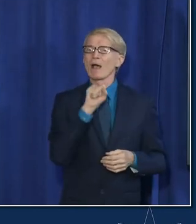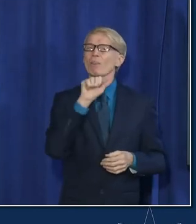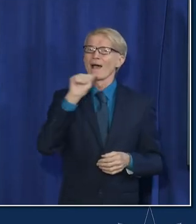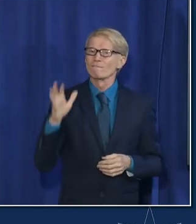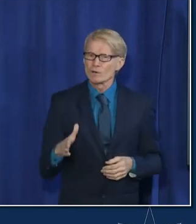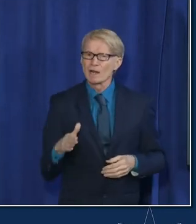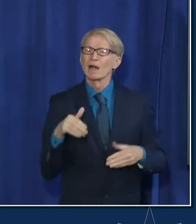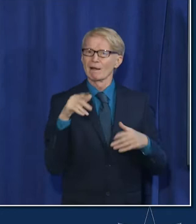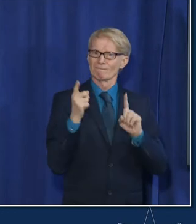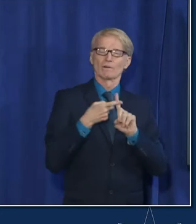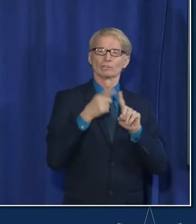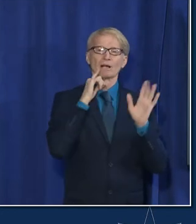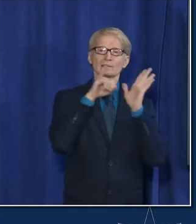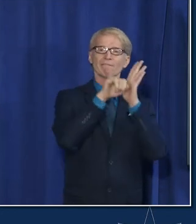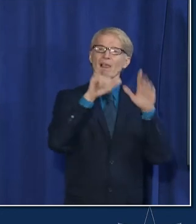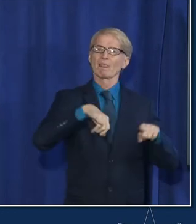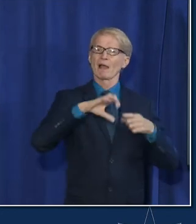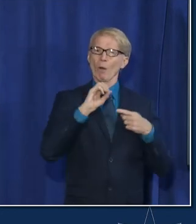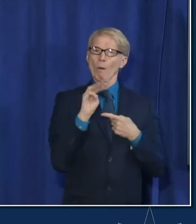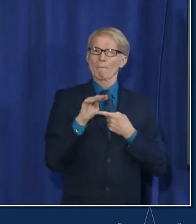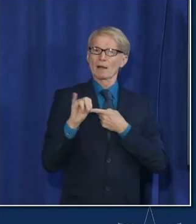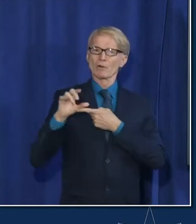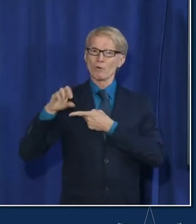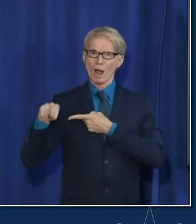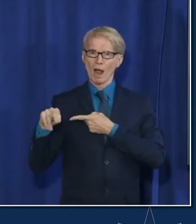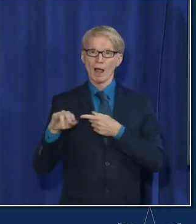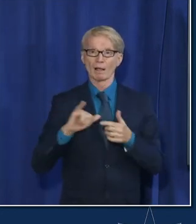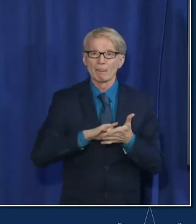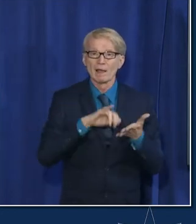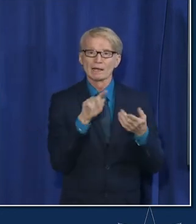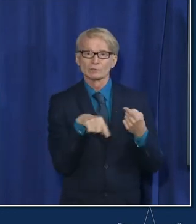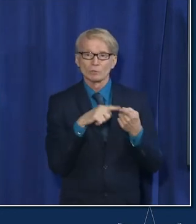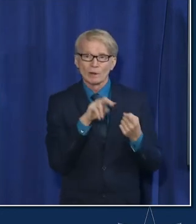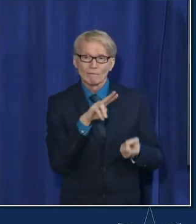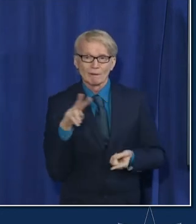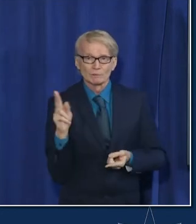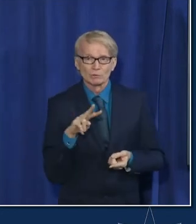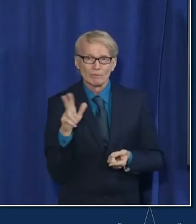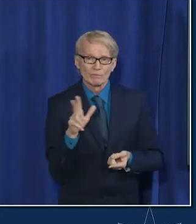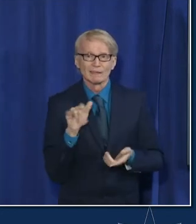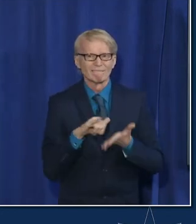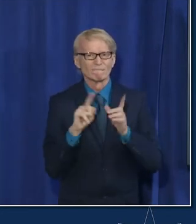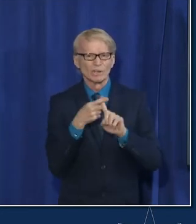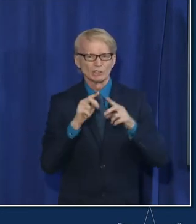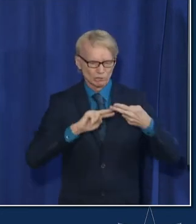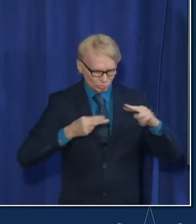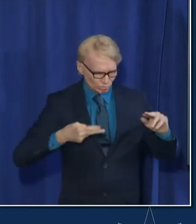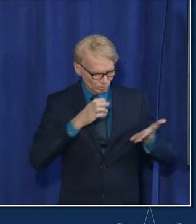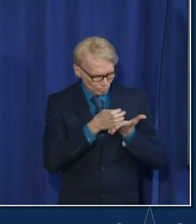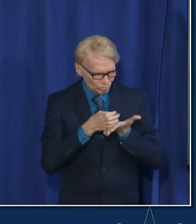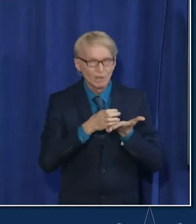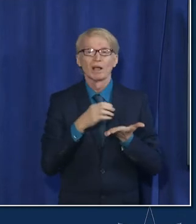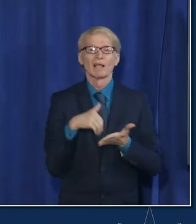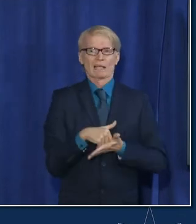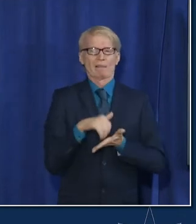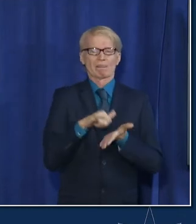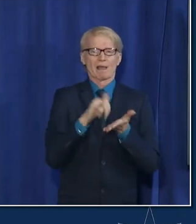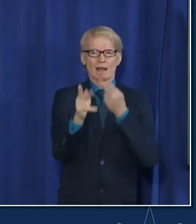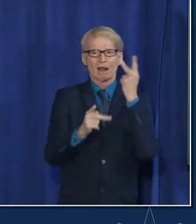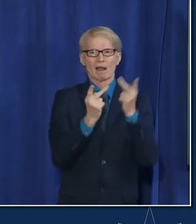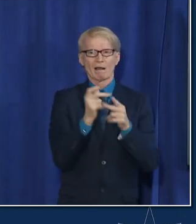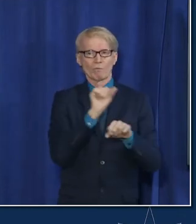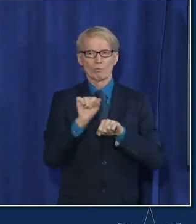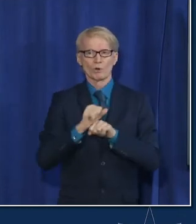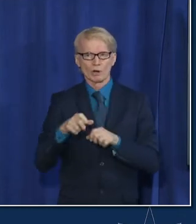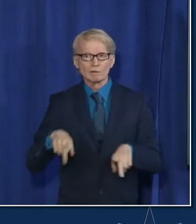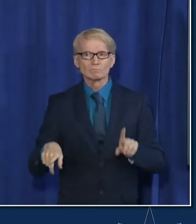then november 23 is when it was sequenced in south africa i really want to note this is incredibly fast for this kind of work um